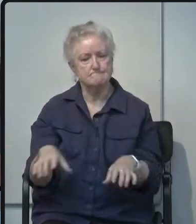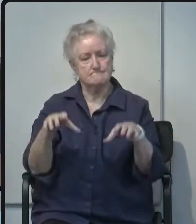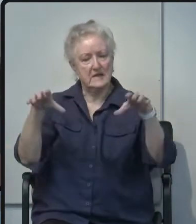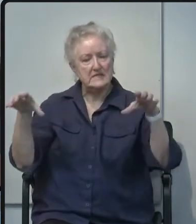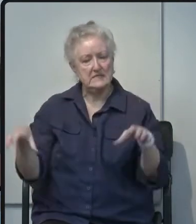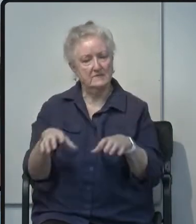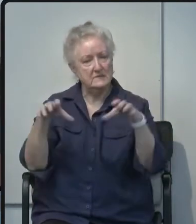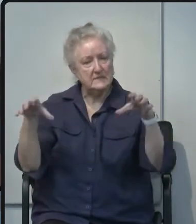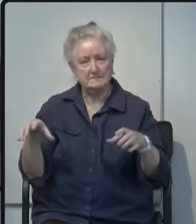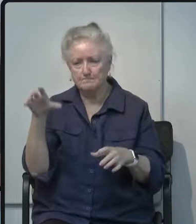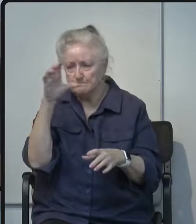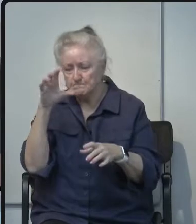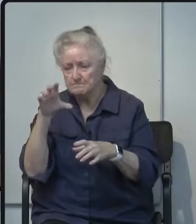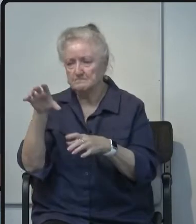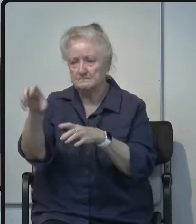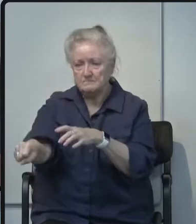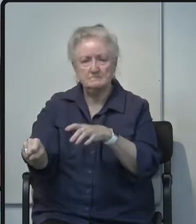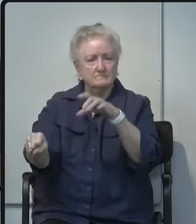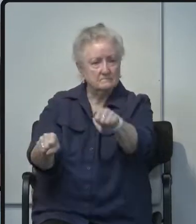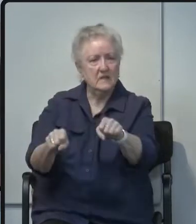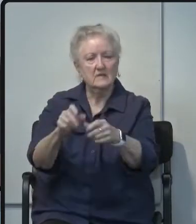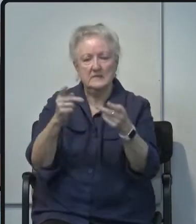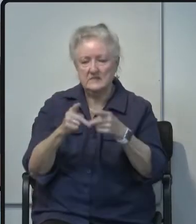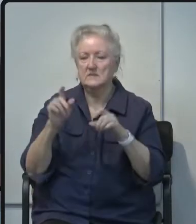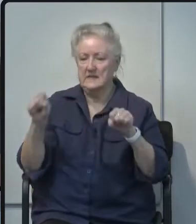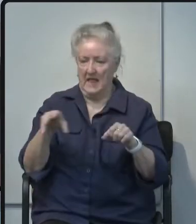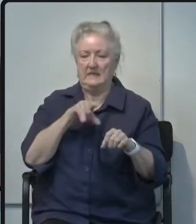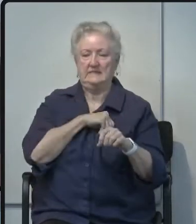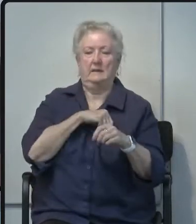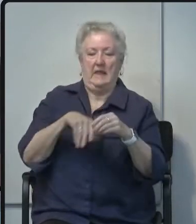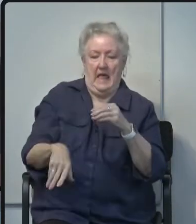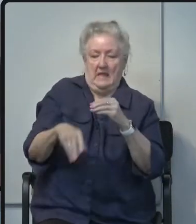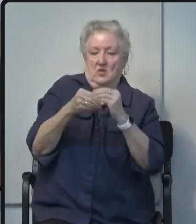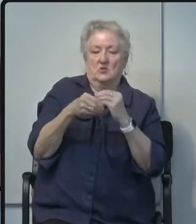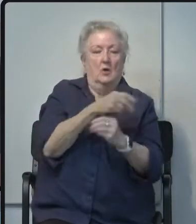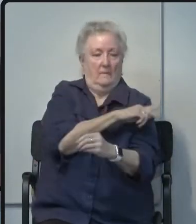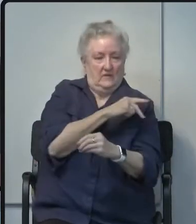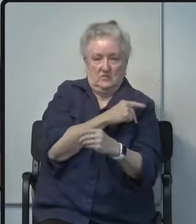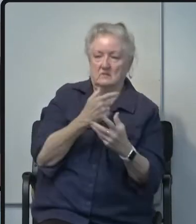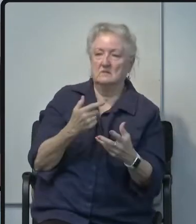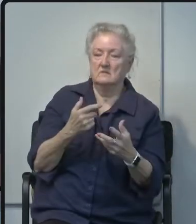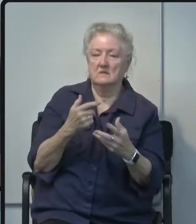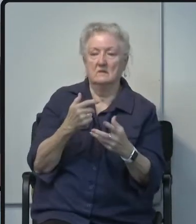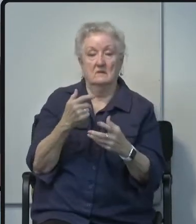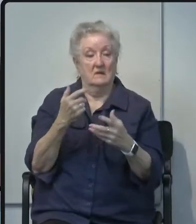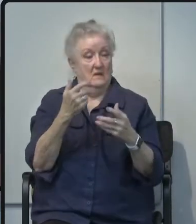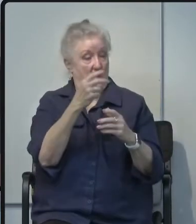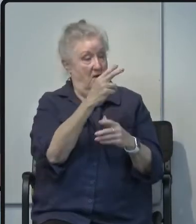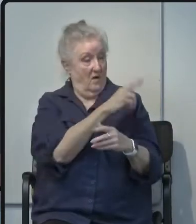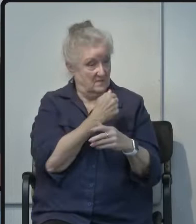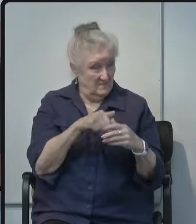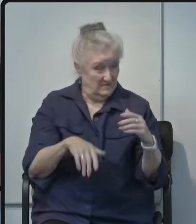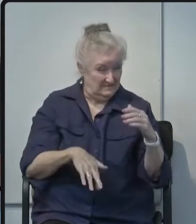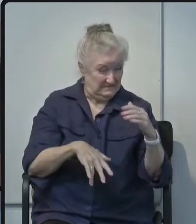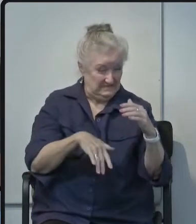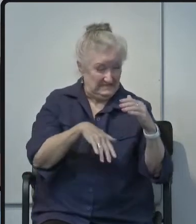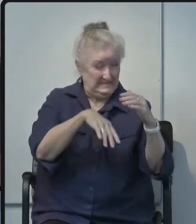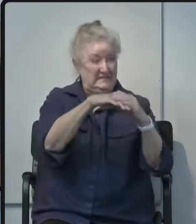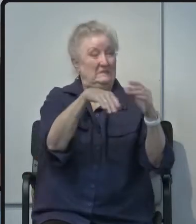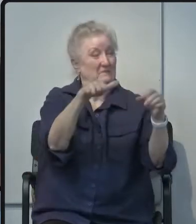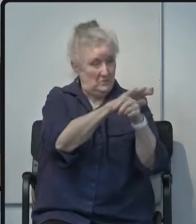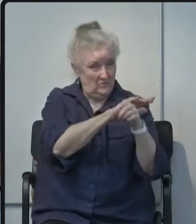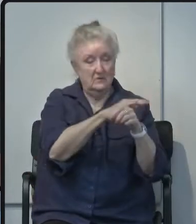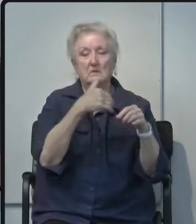sites that can receive additional patients once our local hospitals are exceeding their capacities